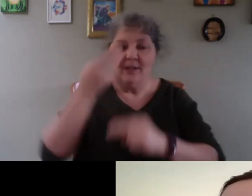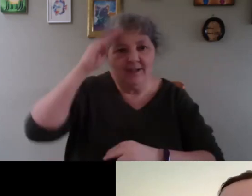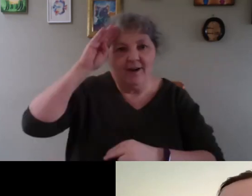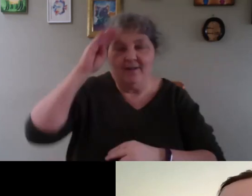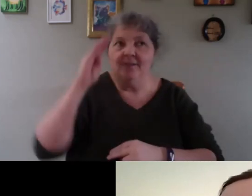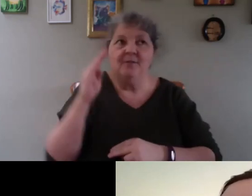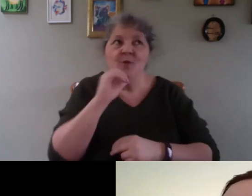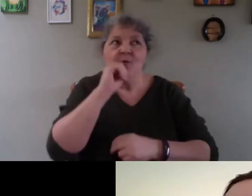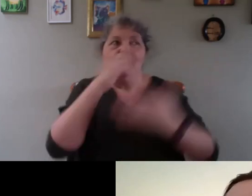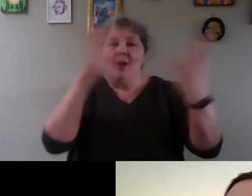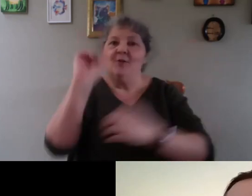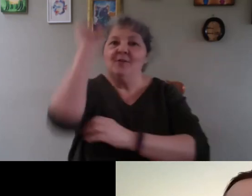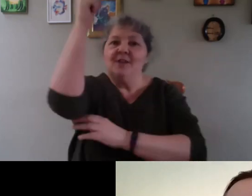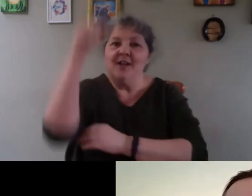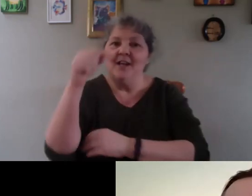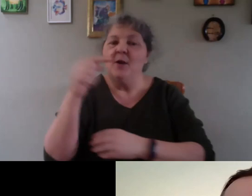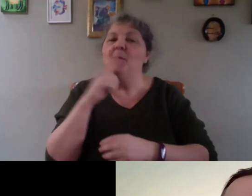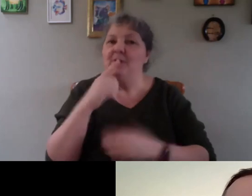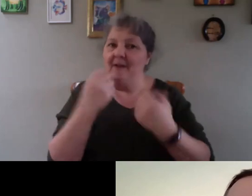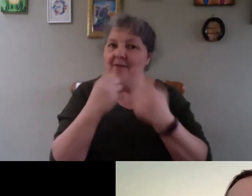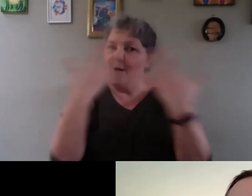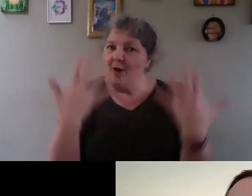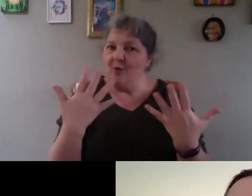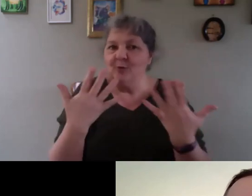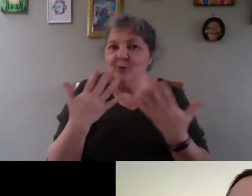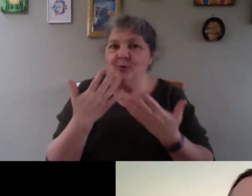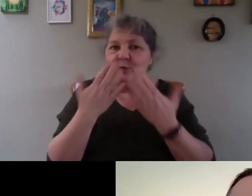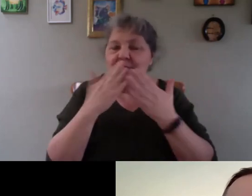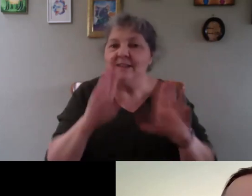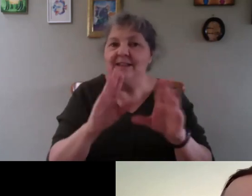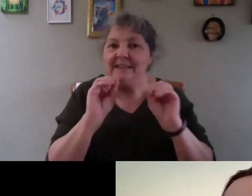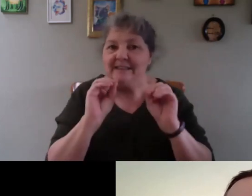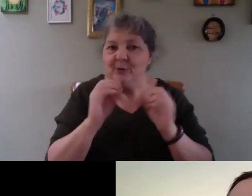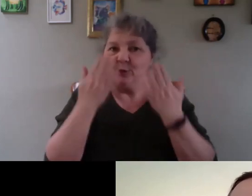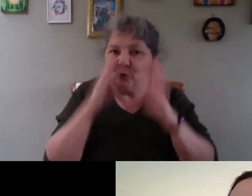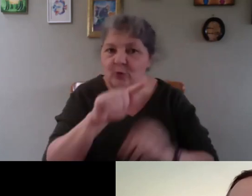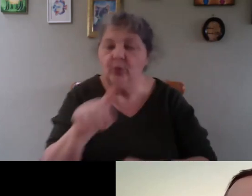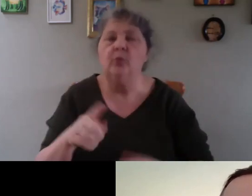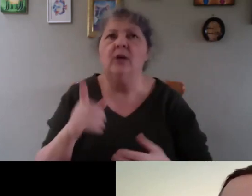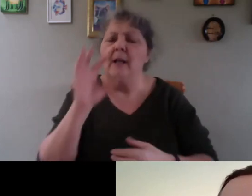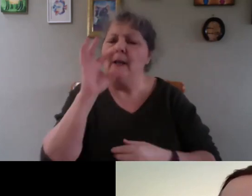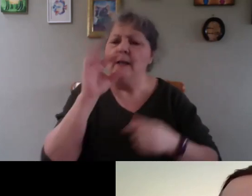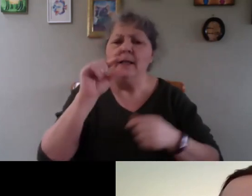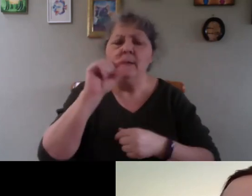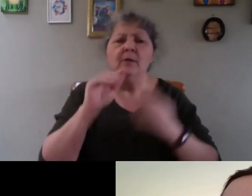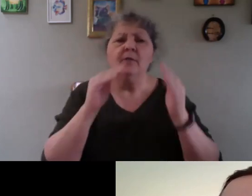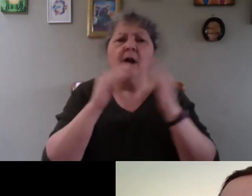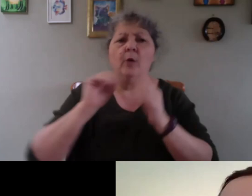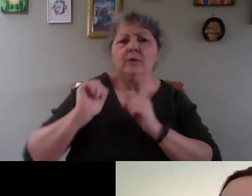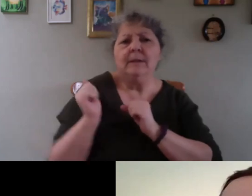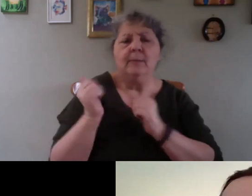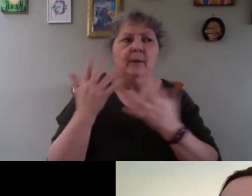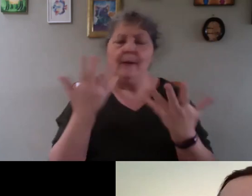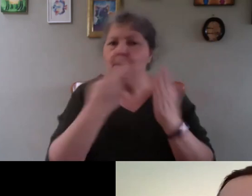So, I just would like to say just a little bit of housekeeping. We've been joined by Claudia, who's going to sign the